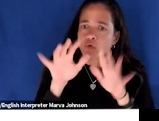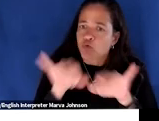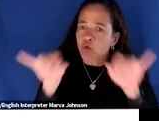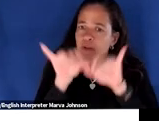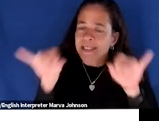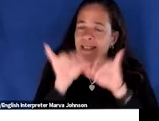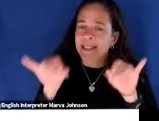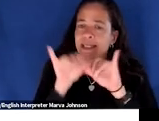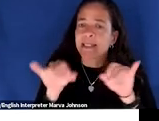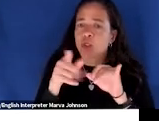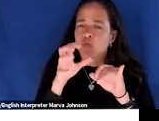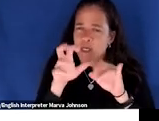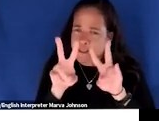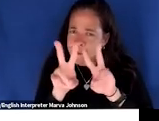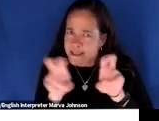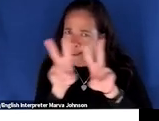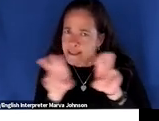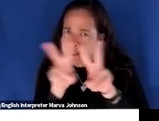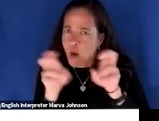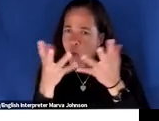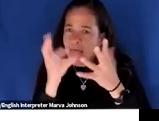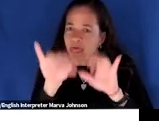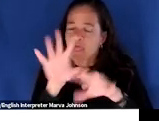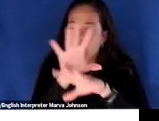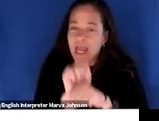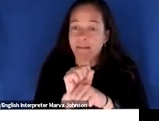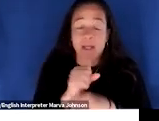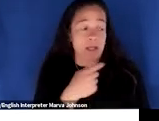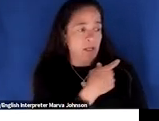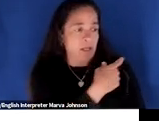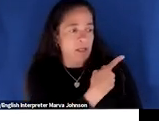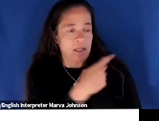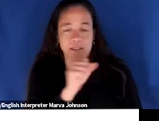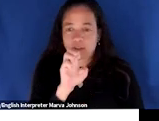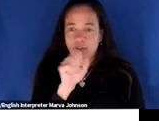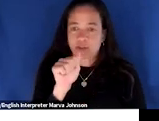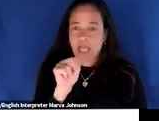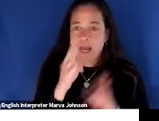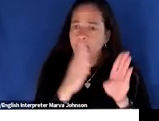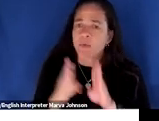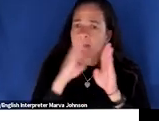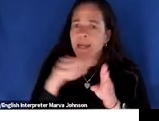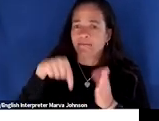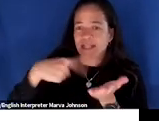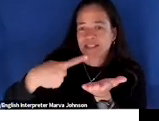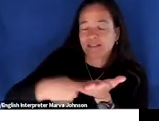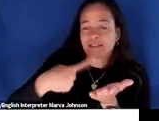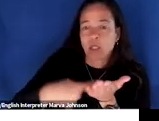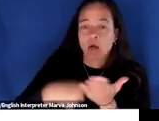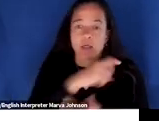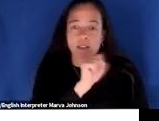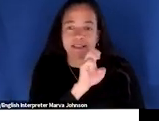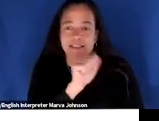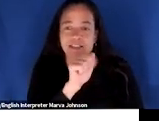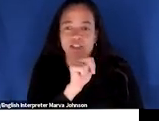what that habit is when sean and i were speaking preparing for this talk he shared with me the